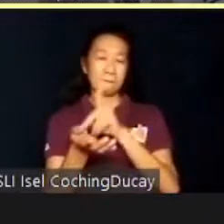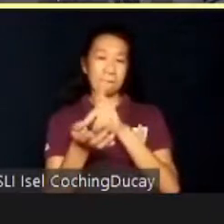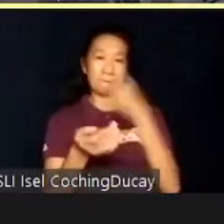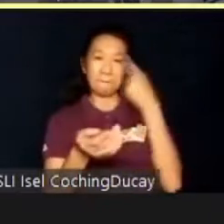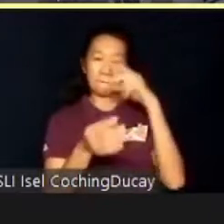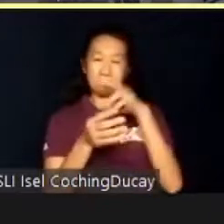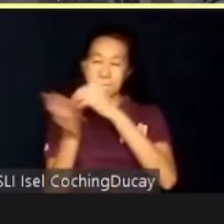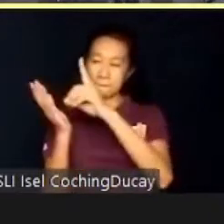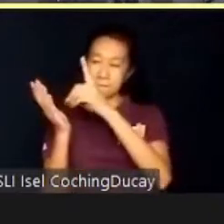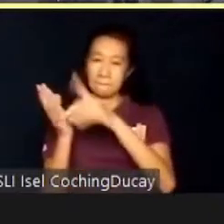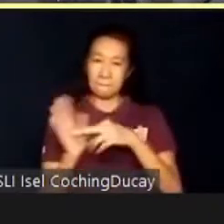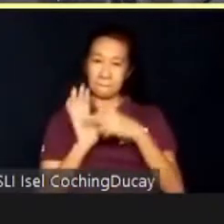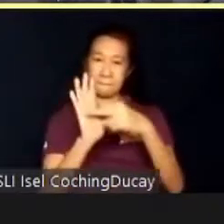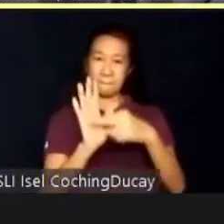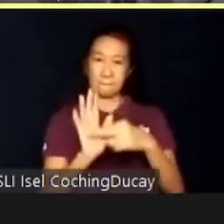services.